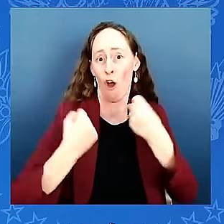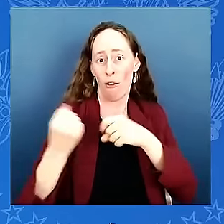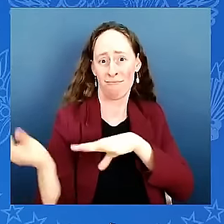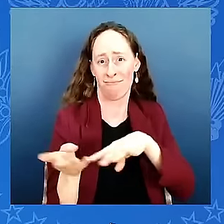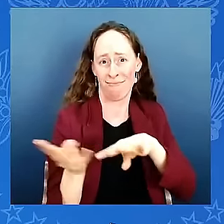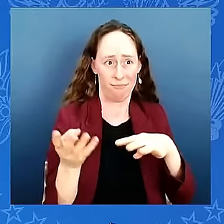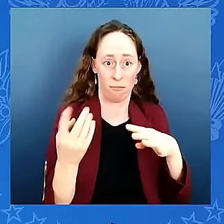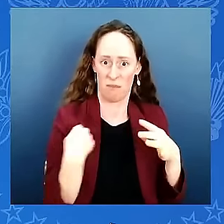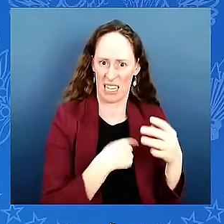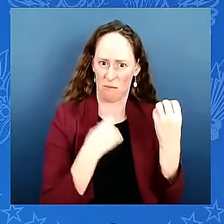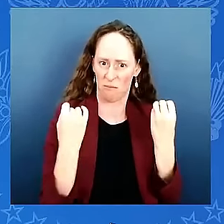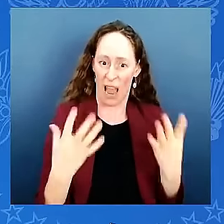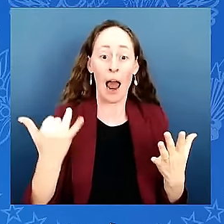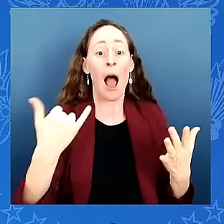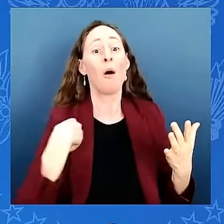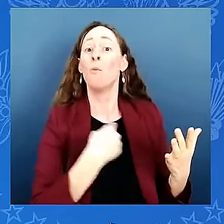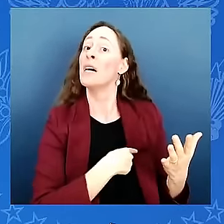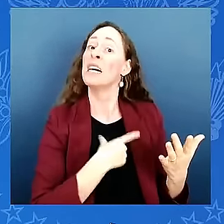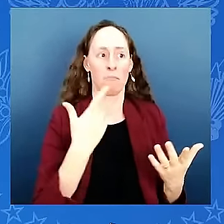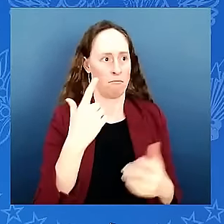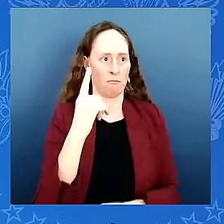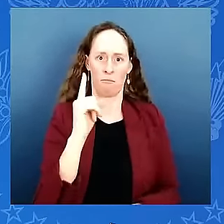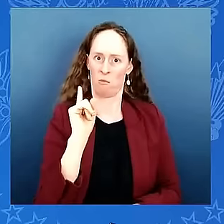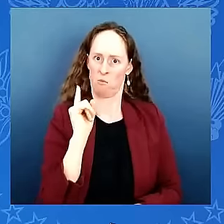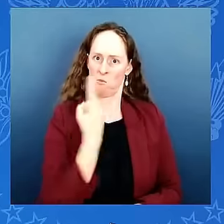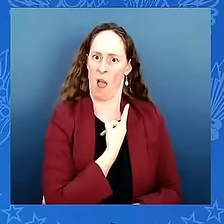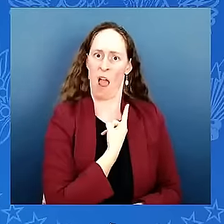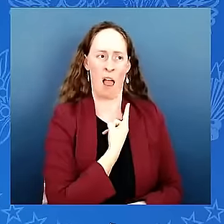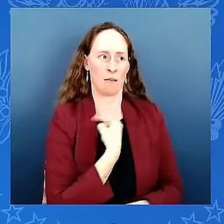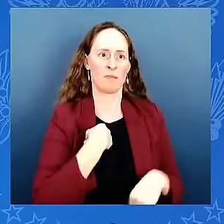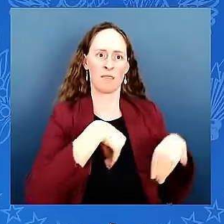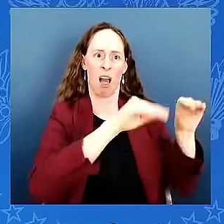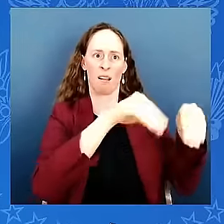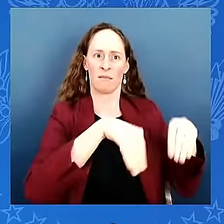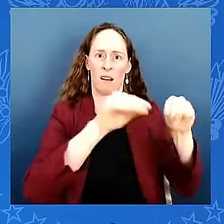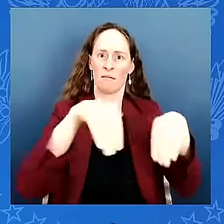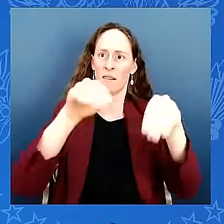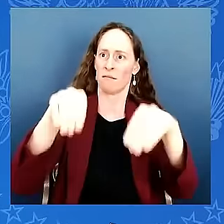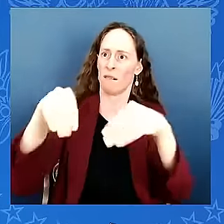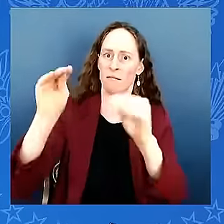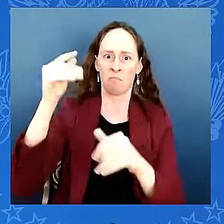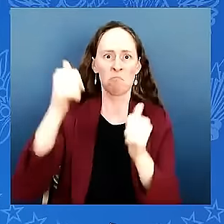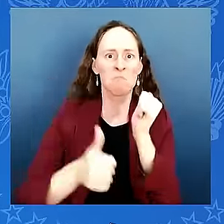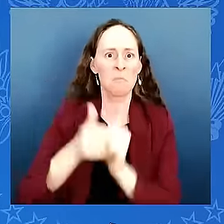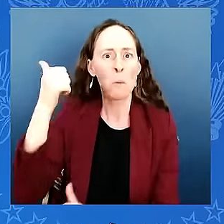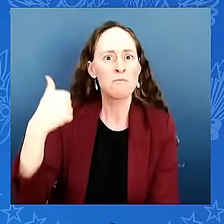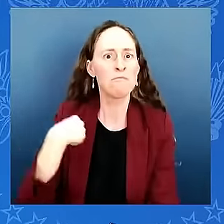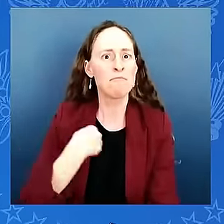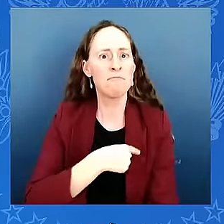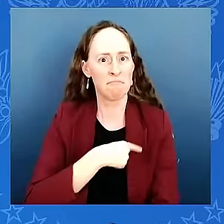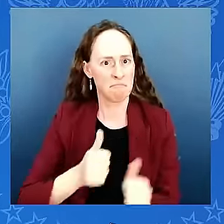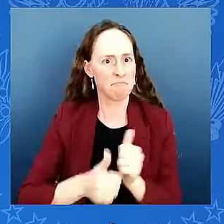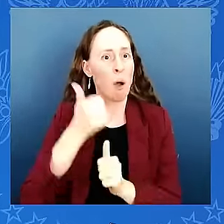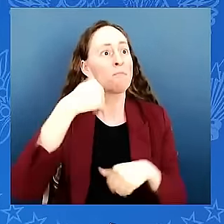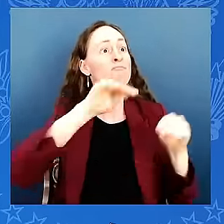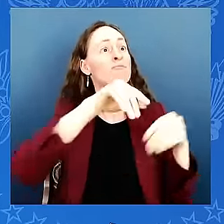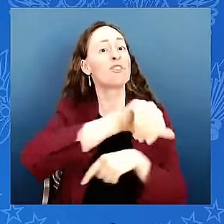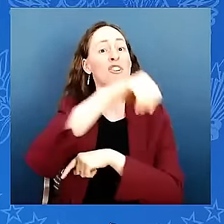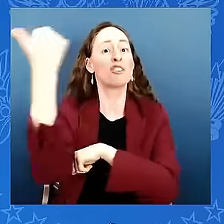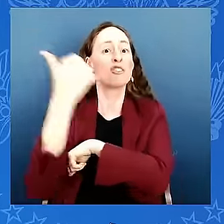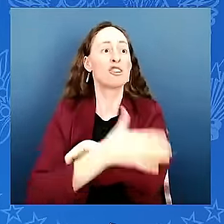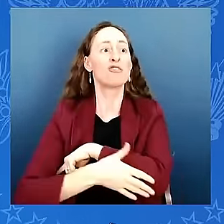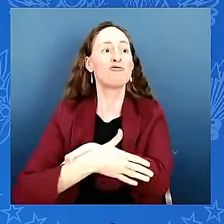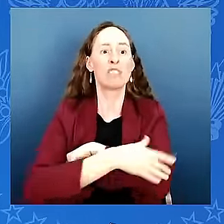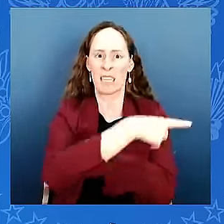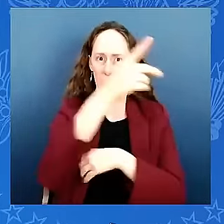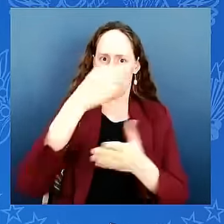automotive automotive bills these investments mr president helped us train workers right here in the